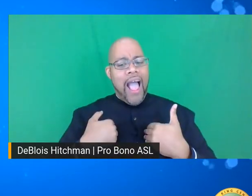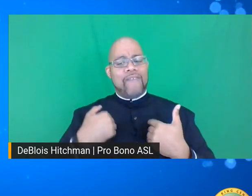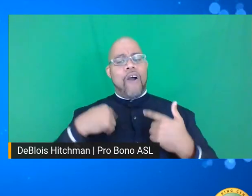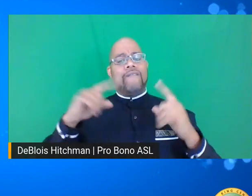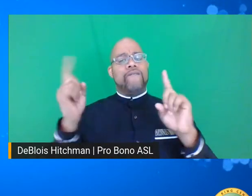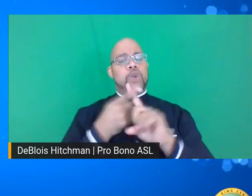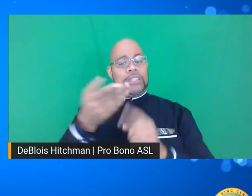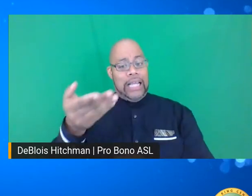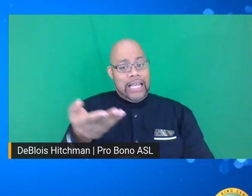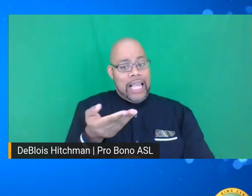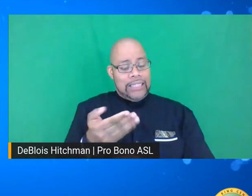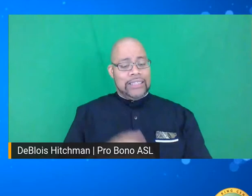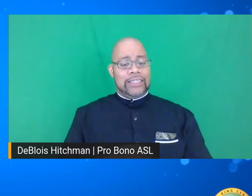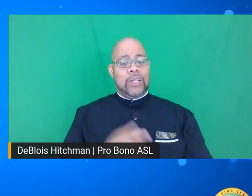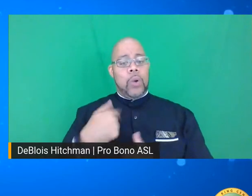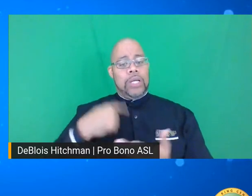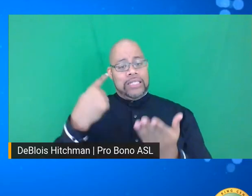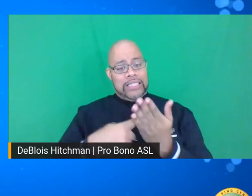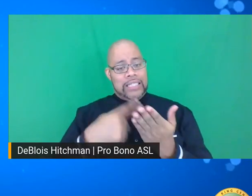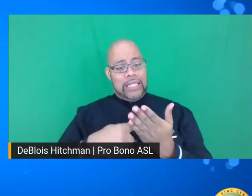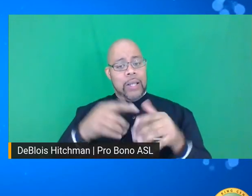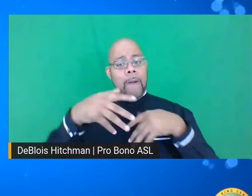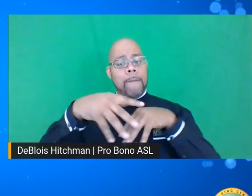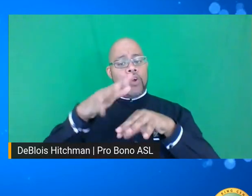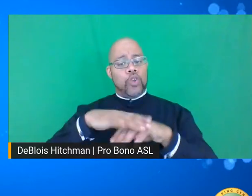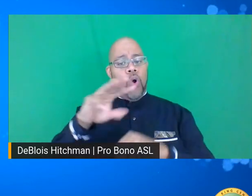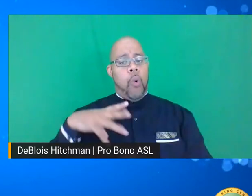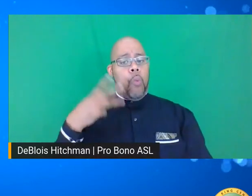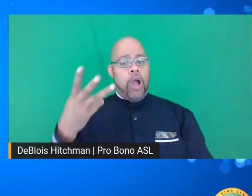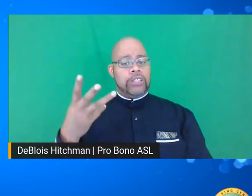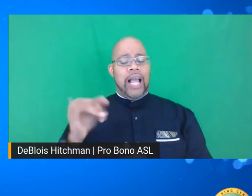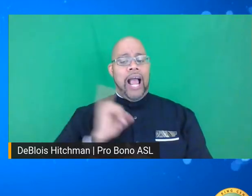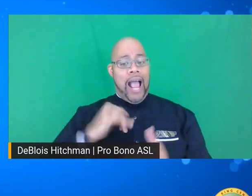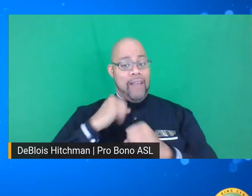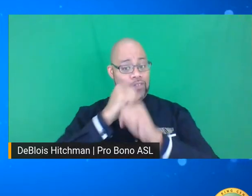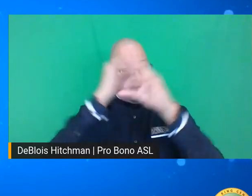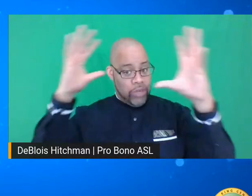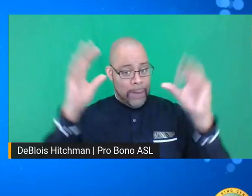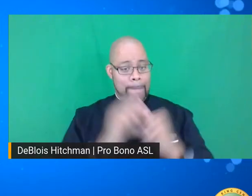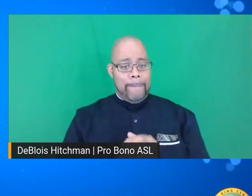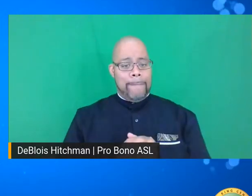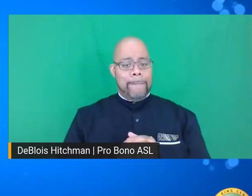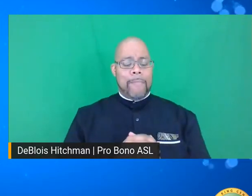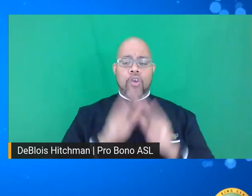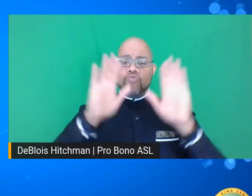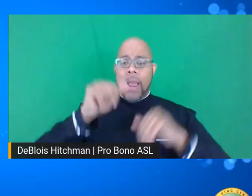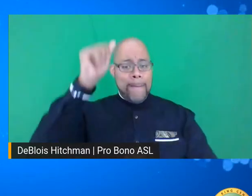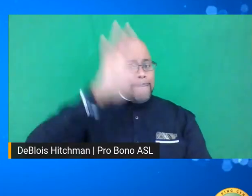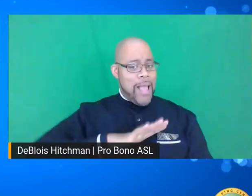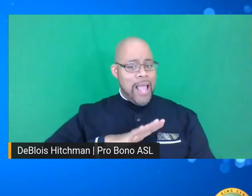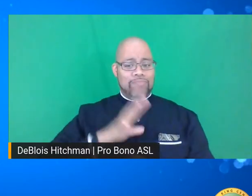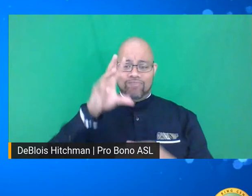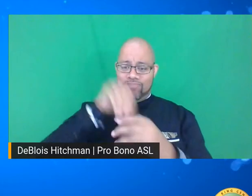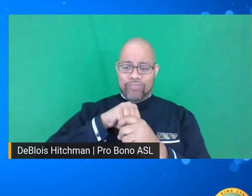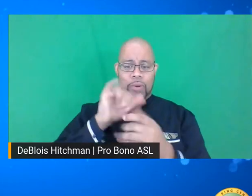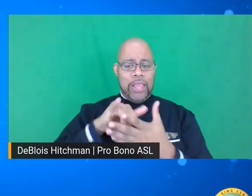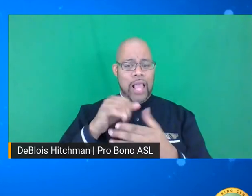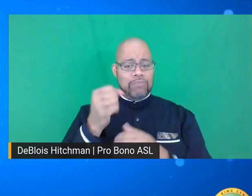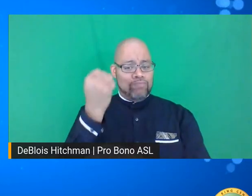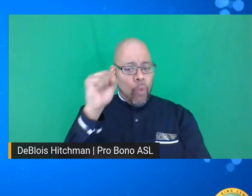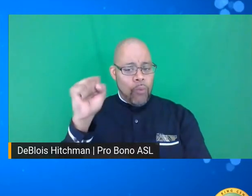first guest, as we discussed the march on Washington, and I have a dream, a great man who was a part of the movement,